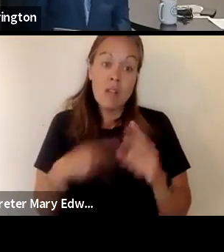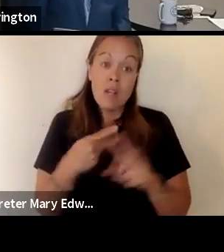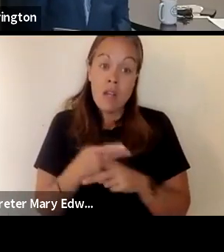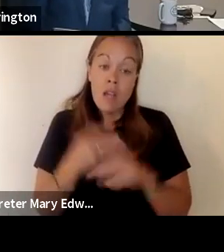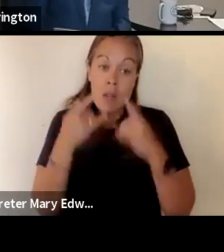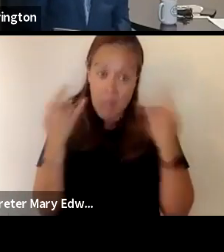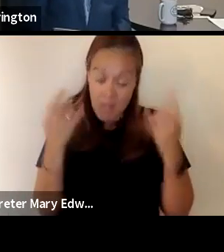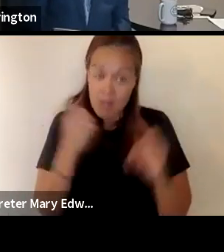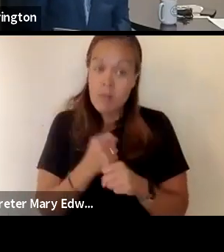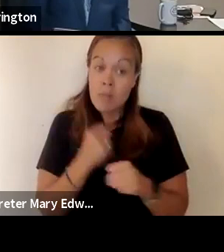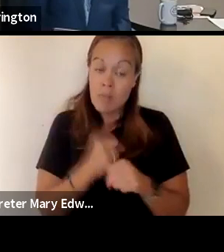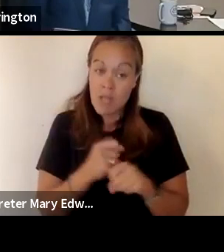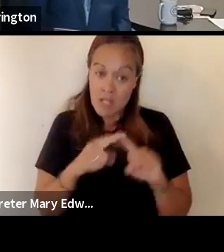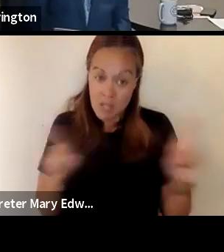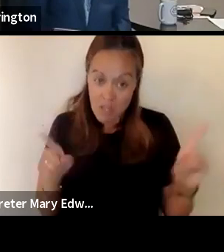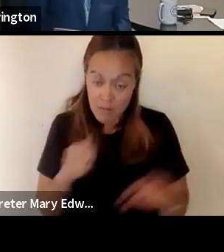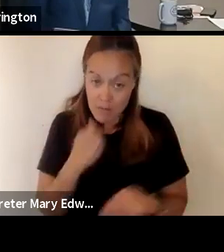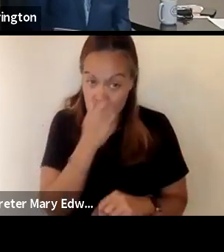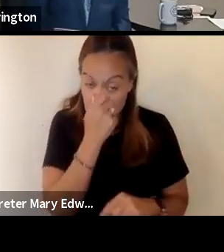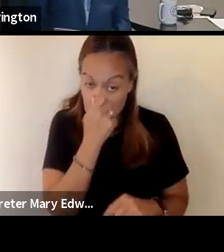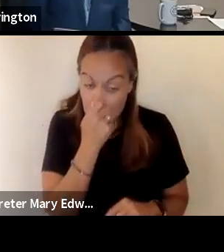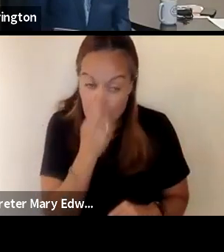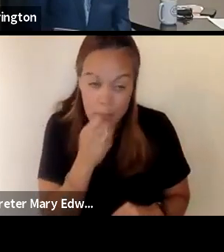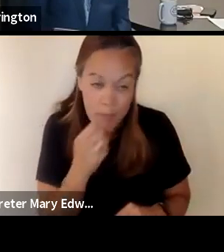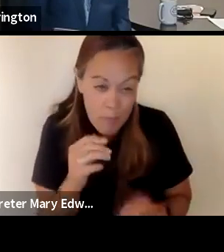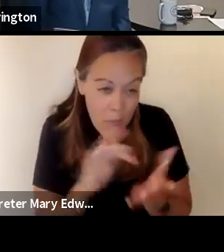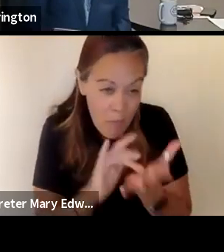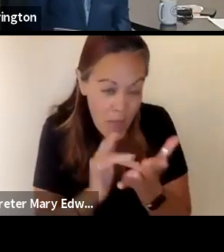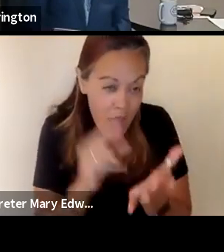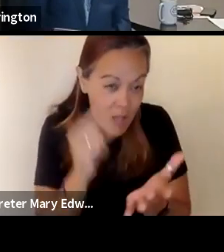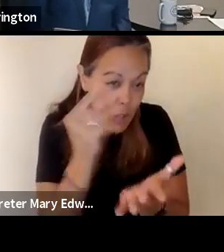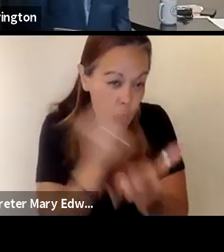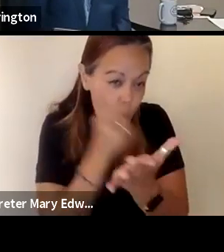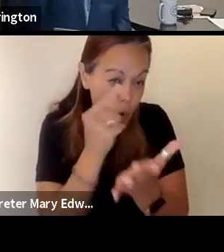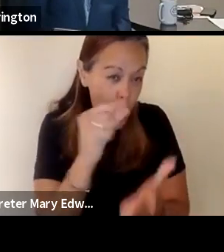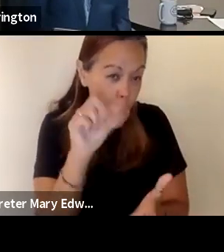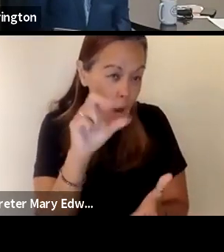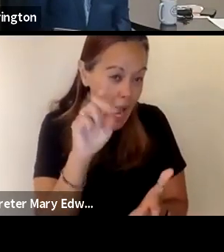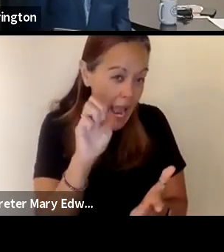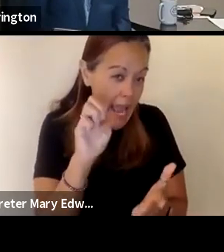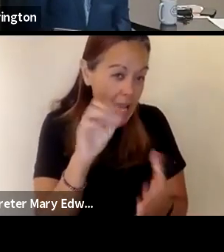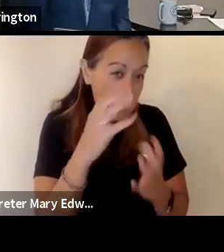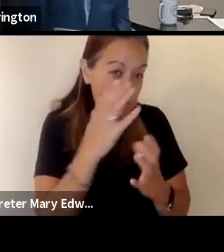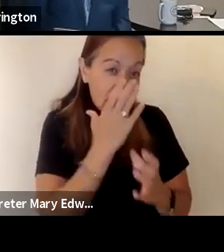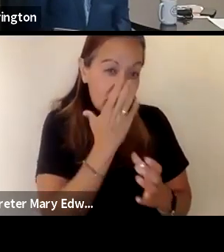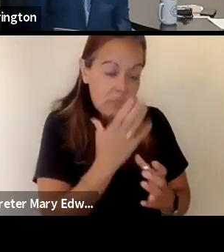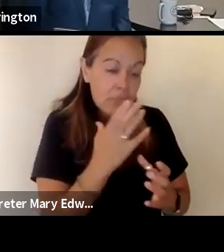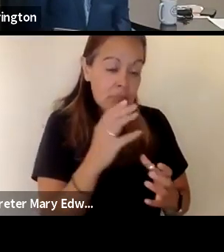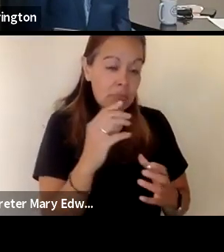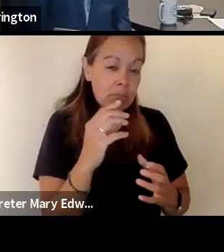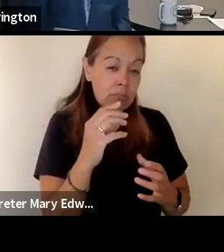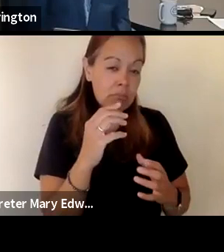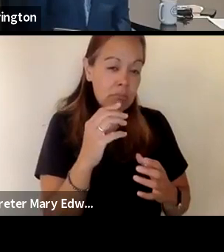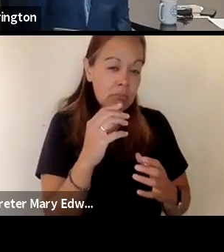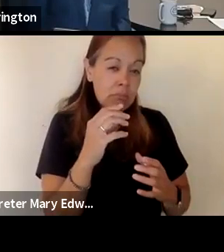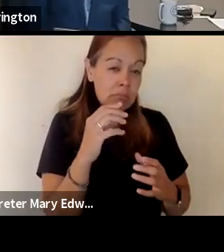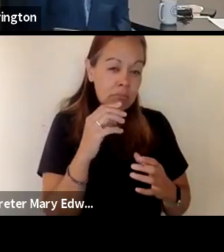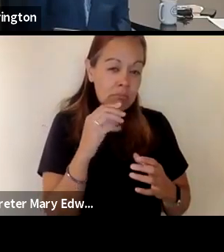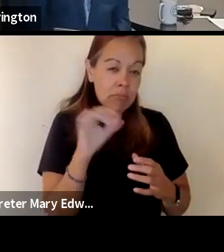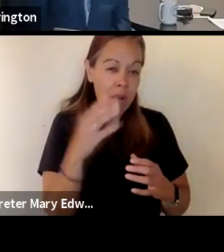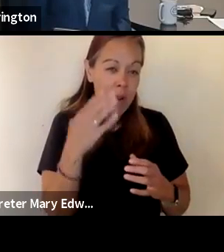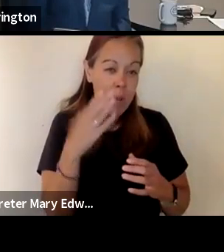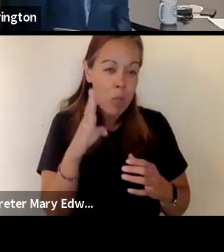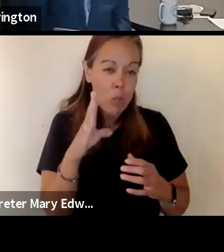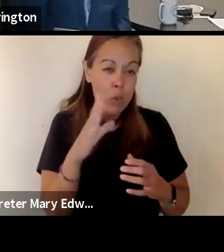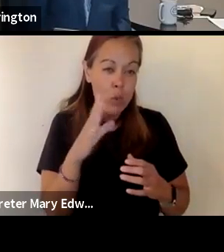a difference we do know that the you know sort of medical grade respirators and then medical grade masks like the blue